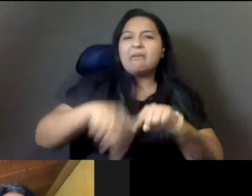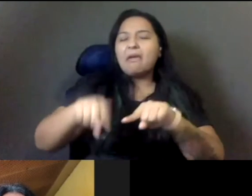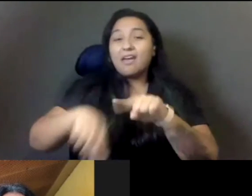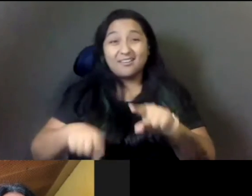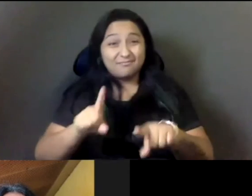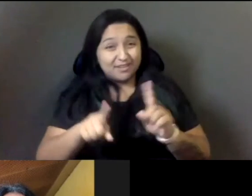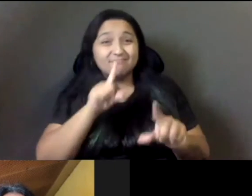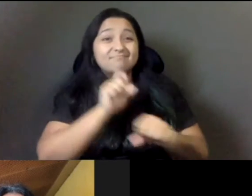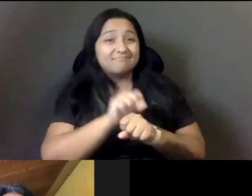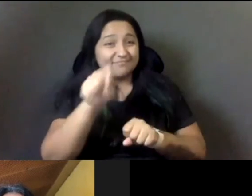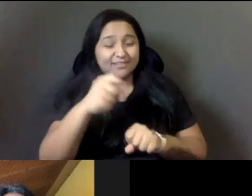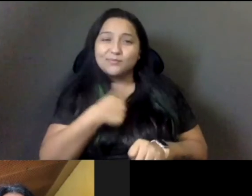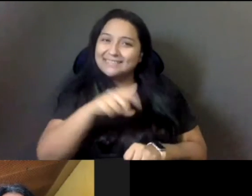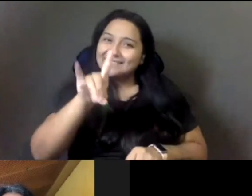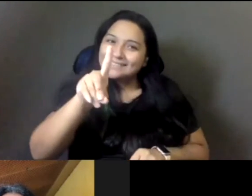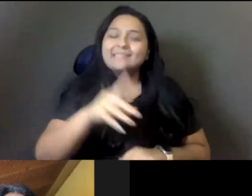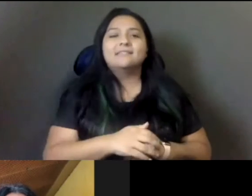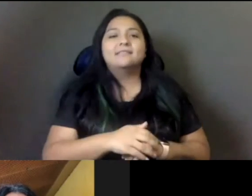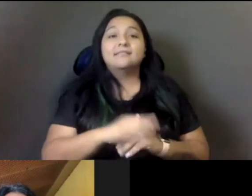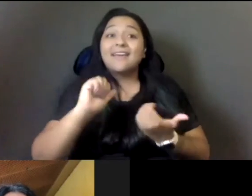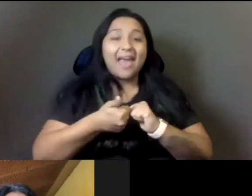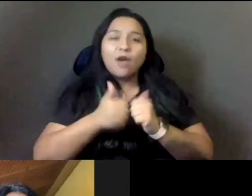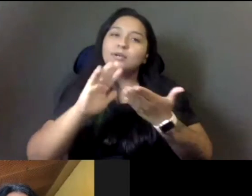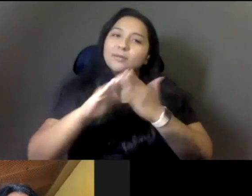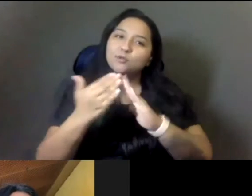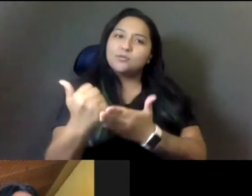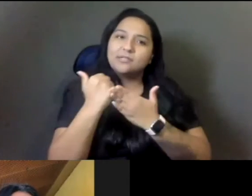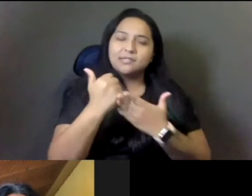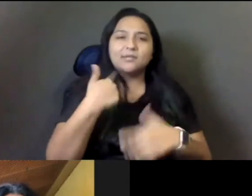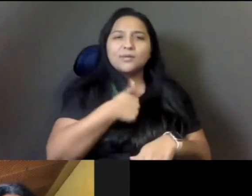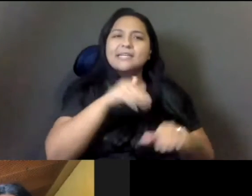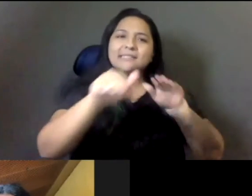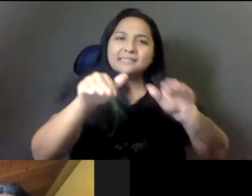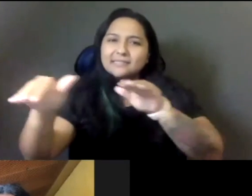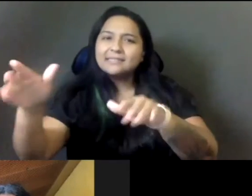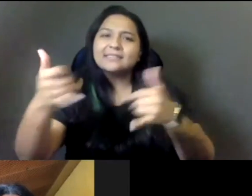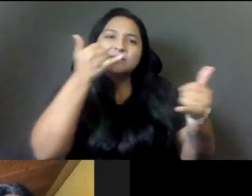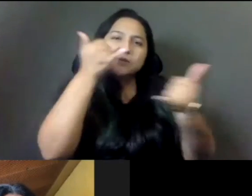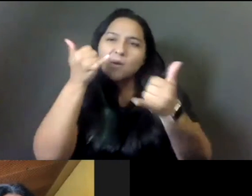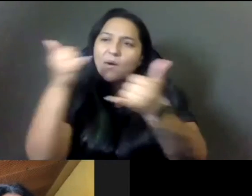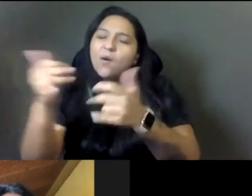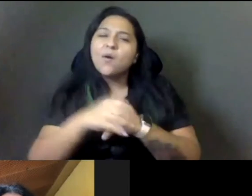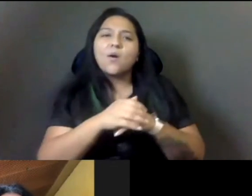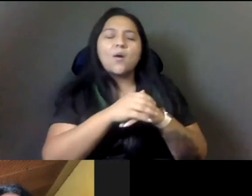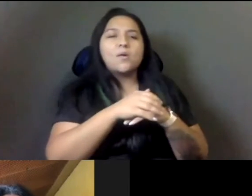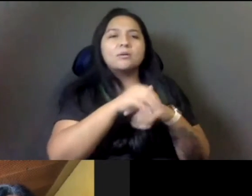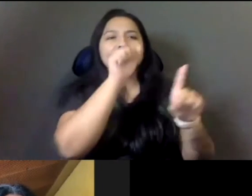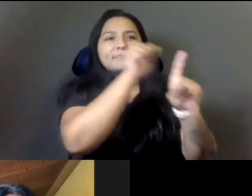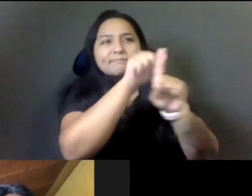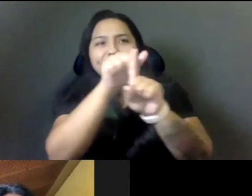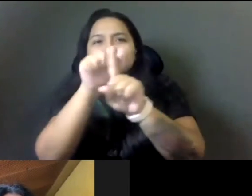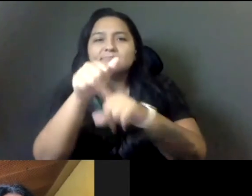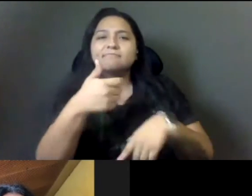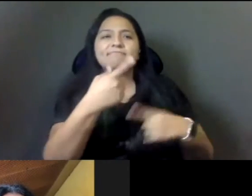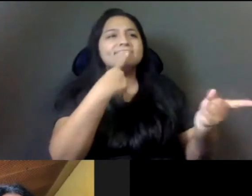and knocking on doors, uh, through the pandemic, getting on the phone, telling our tios, our tias, our abuelitas to get out there and vote and why this